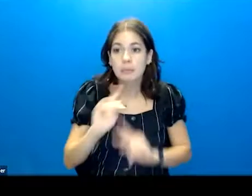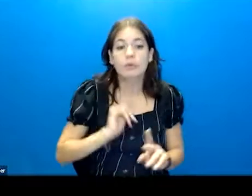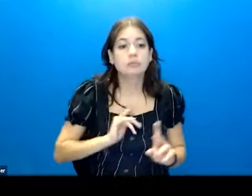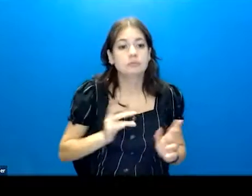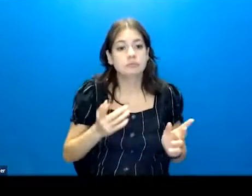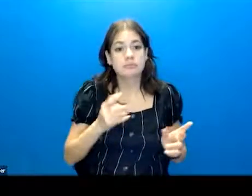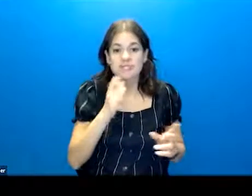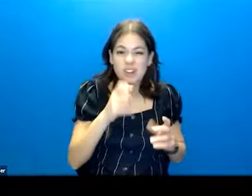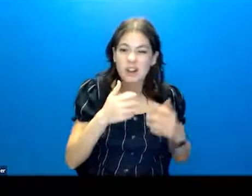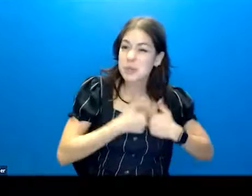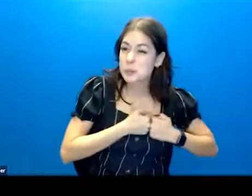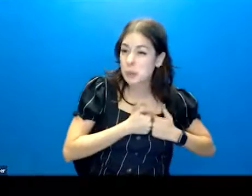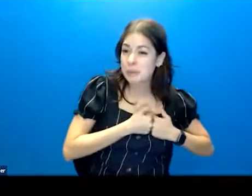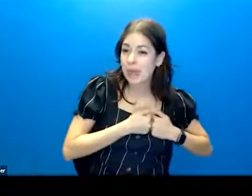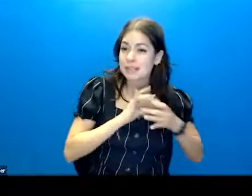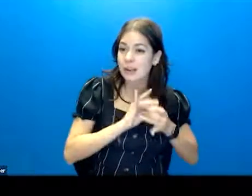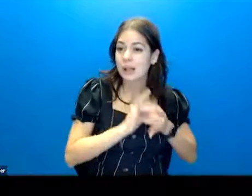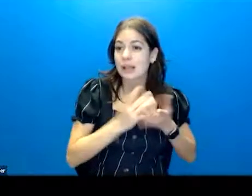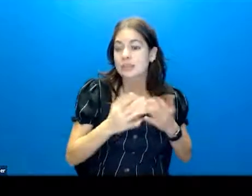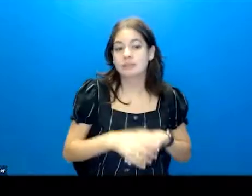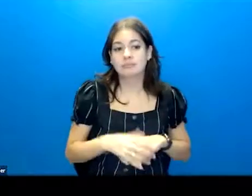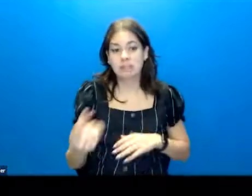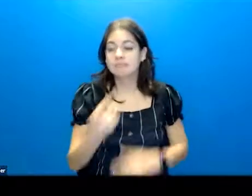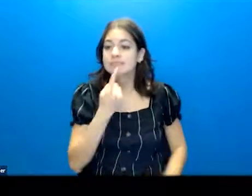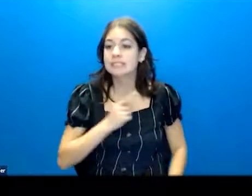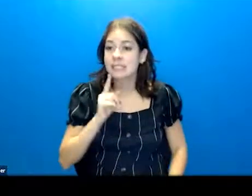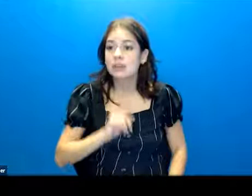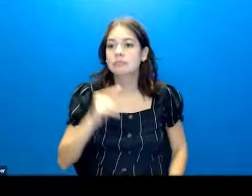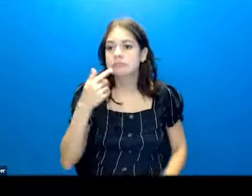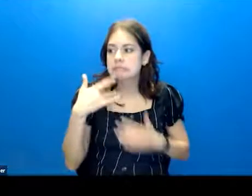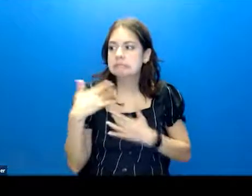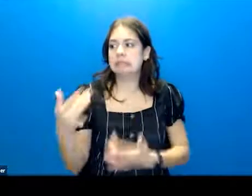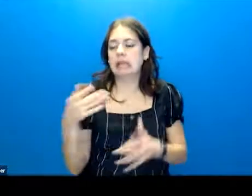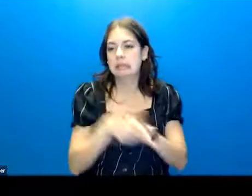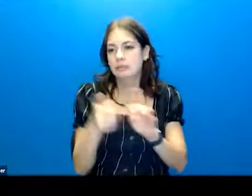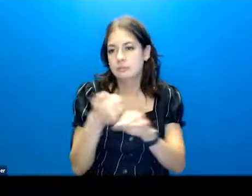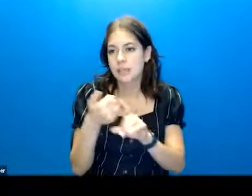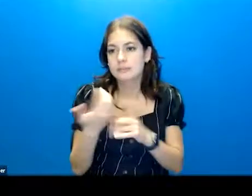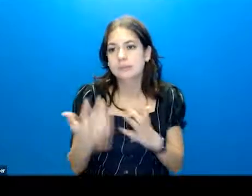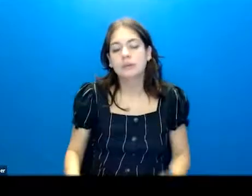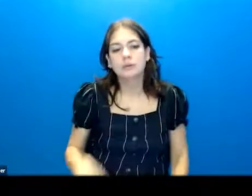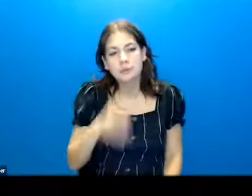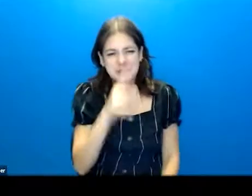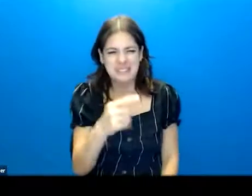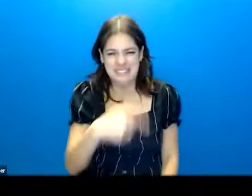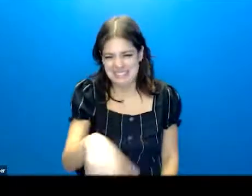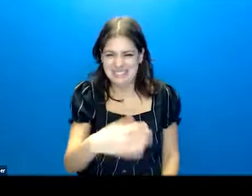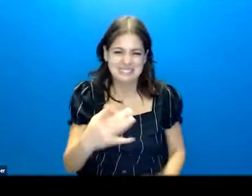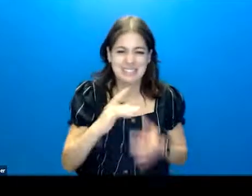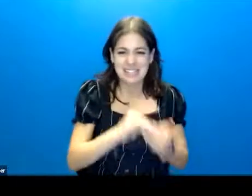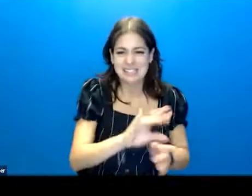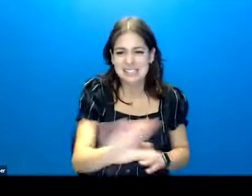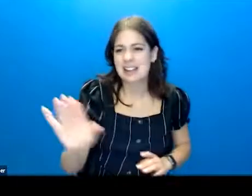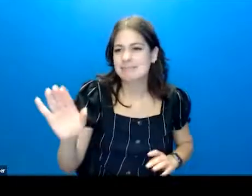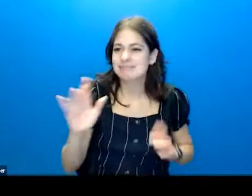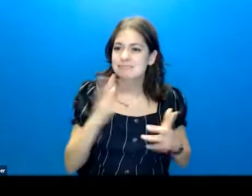who aren't in a romantic relationship, they're single, tend to die by suicide more often. And really this relates to that social